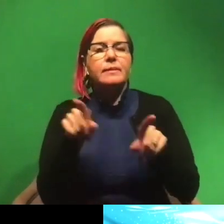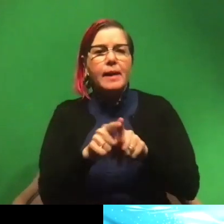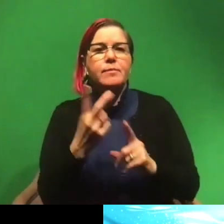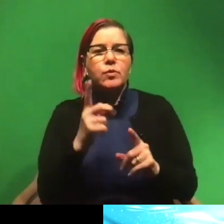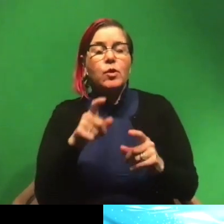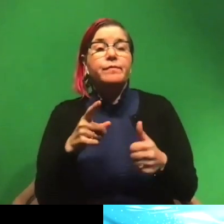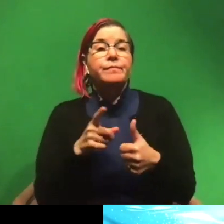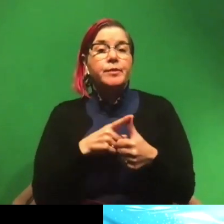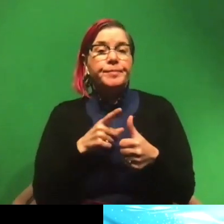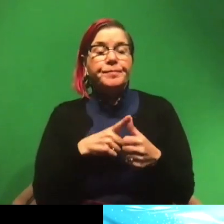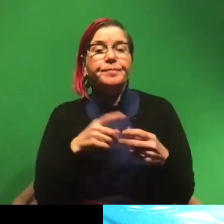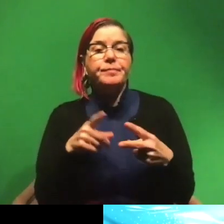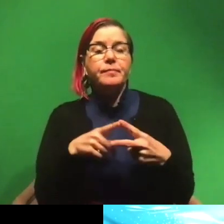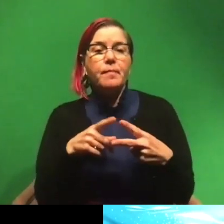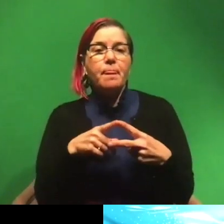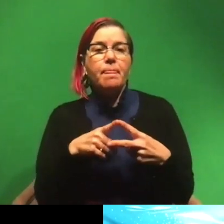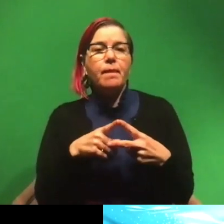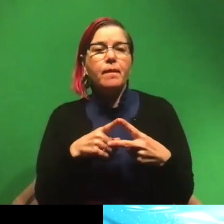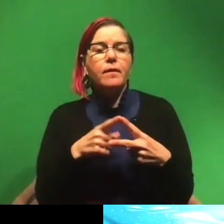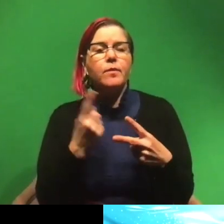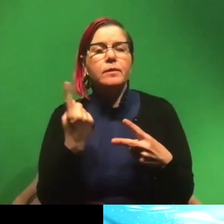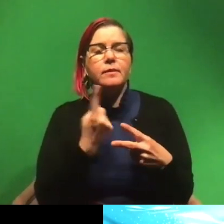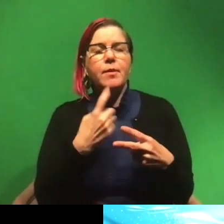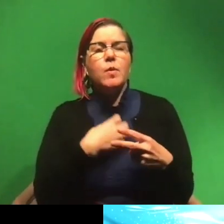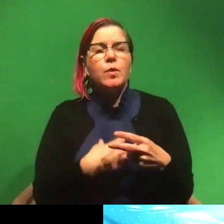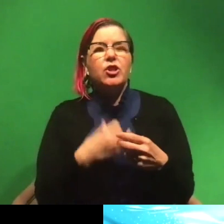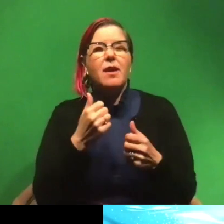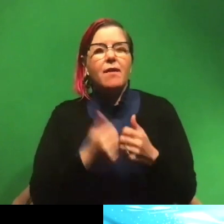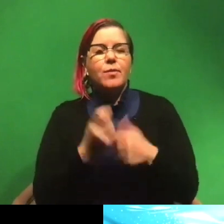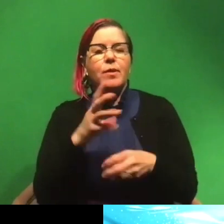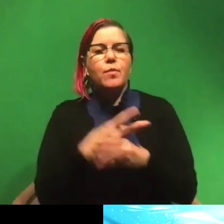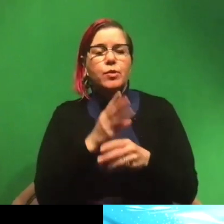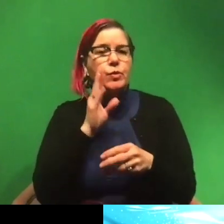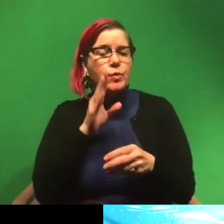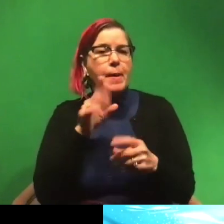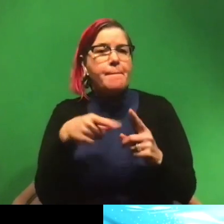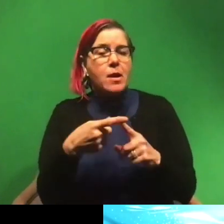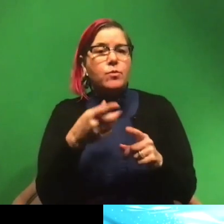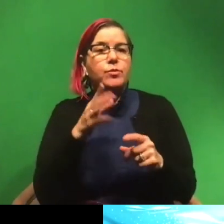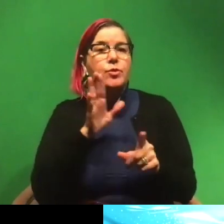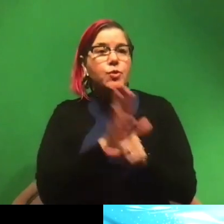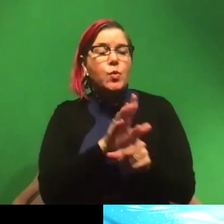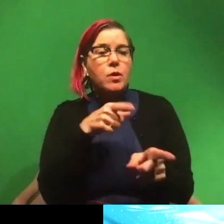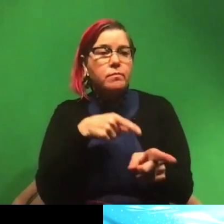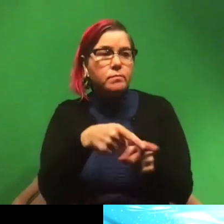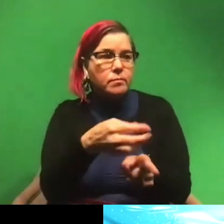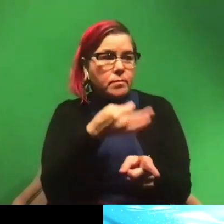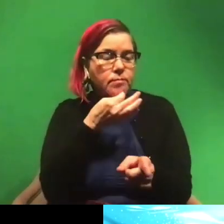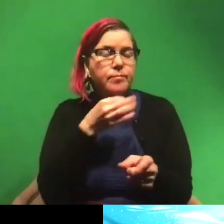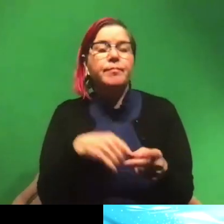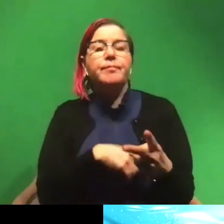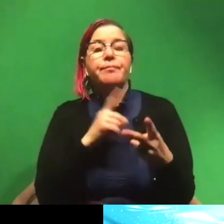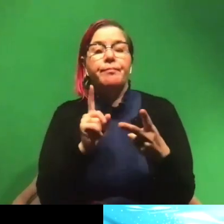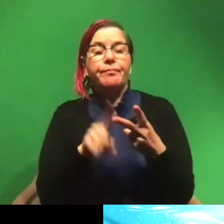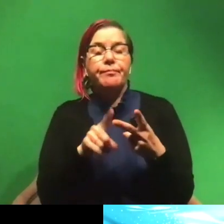The first question is, uh, what is something that you wish everybody in the world knew about your area of expertise? And the